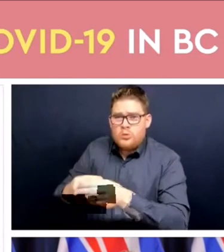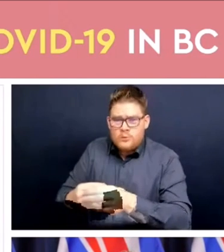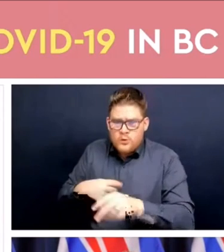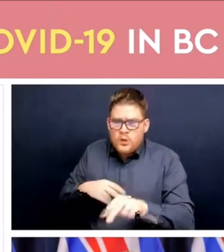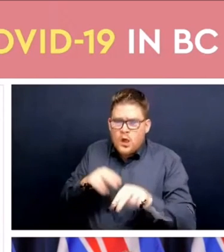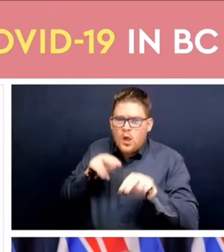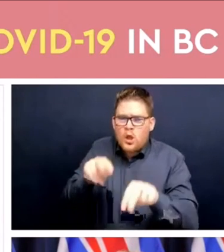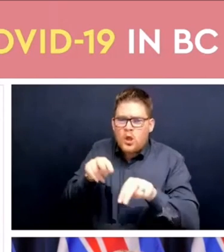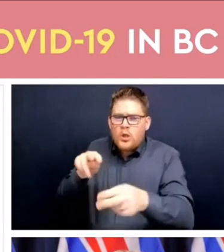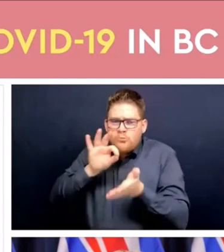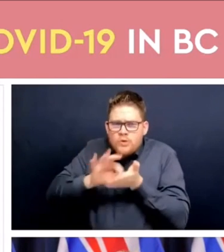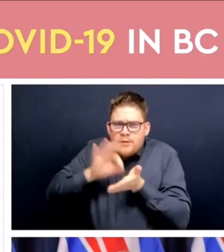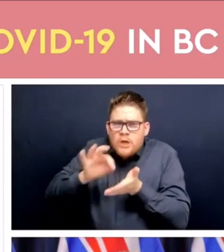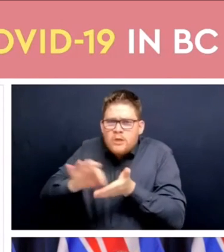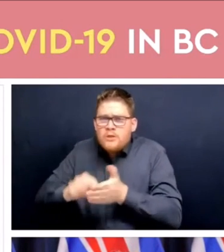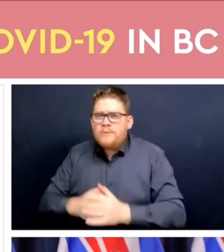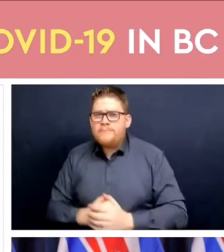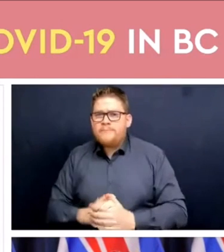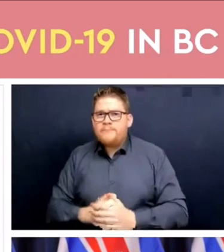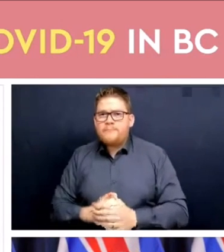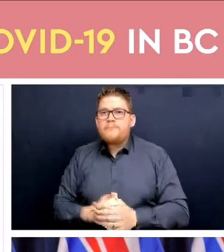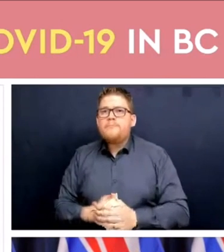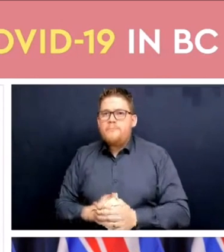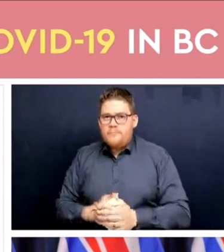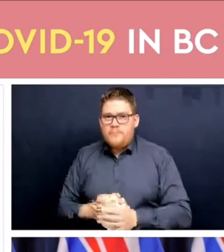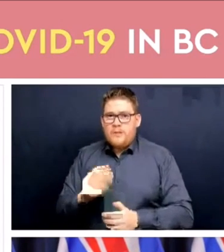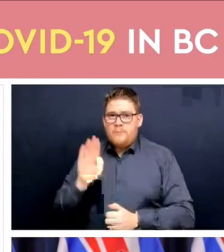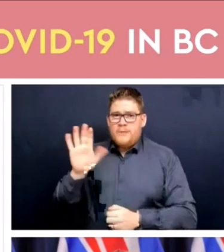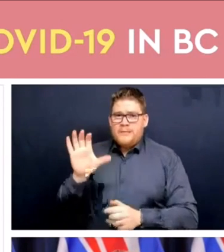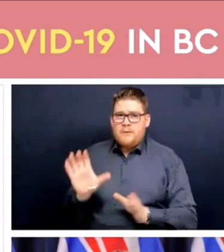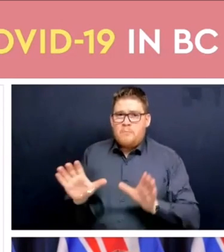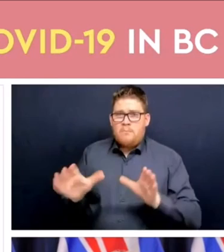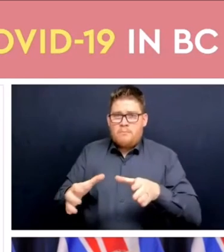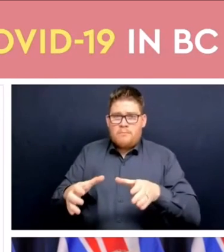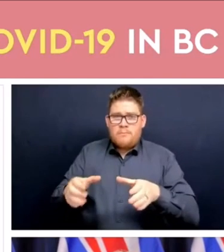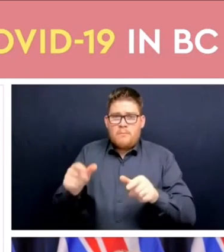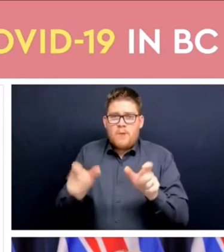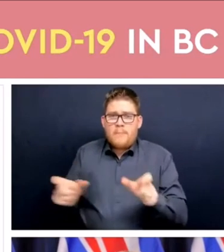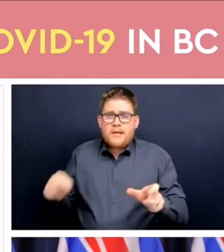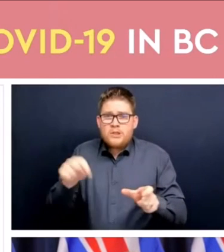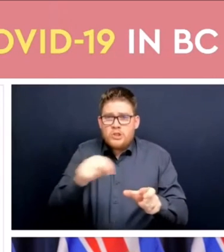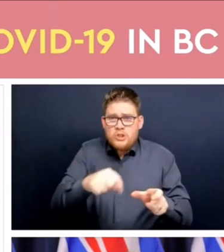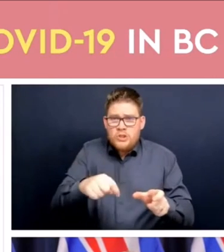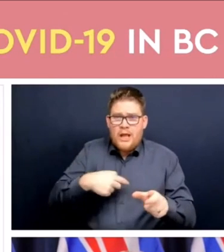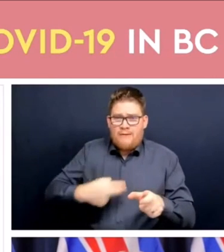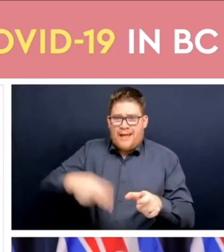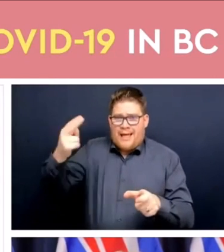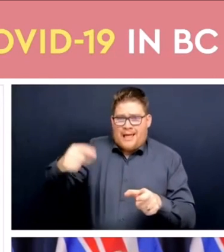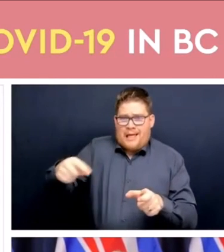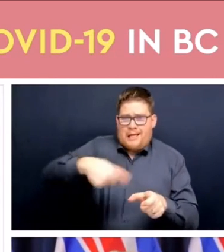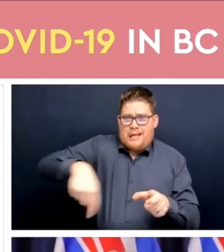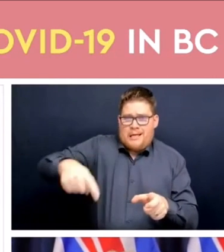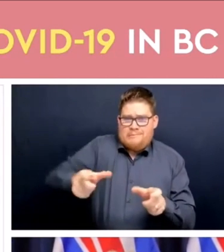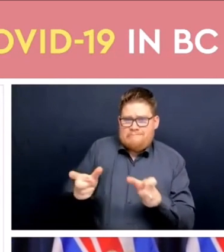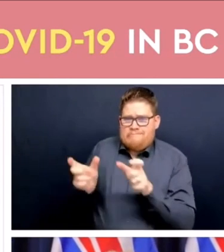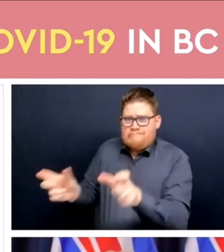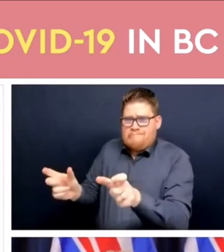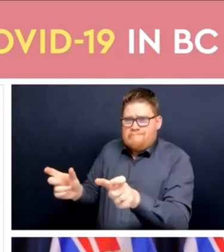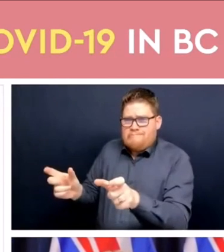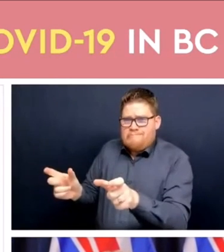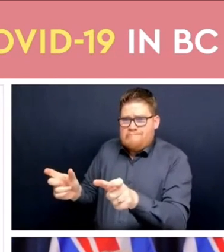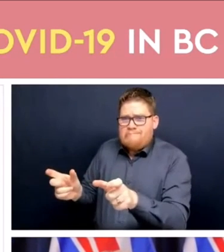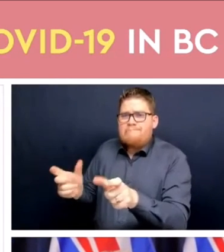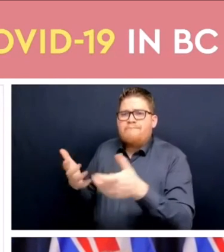level of population immunity right now and that's primarily because of vaccination and a small amount for people